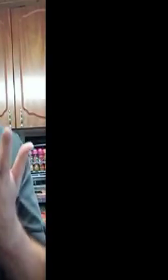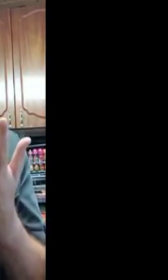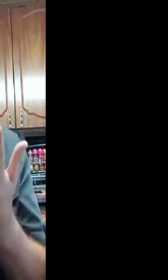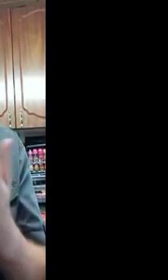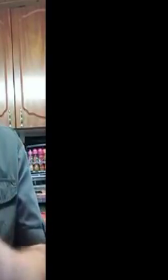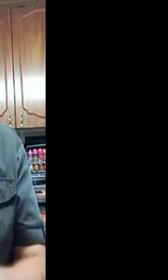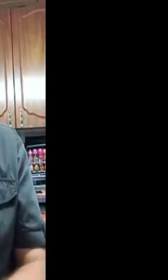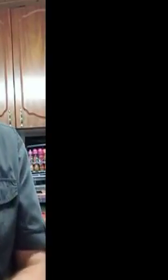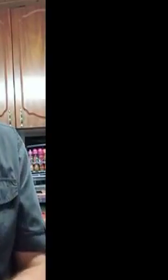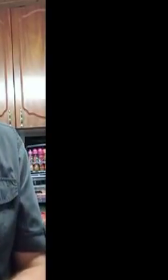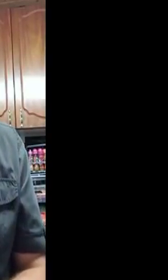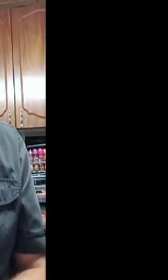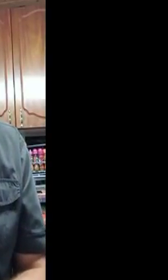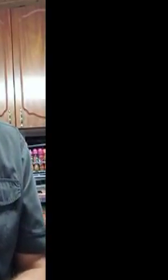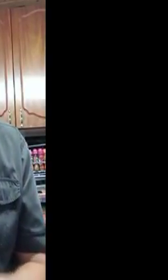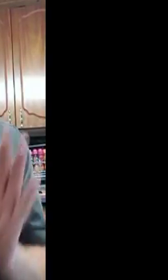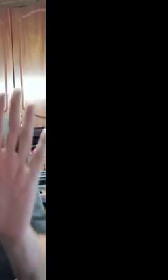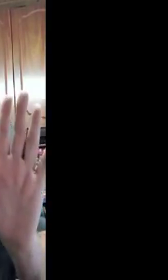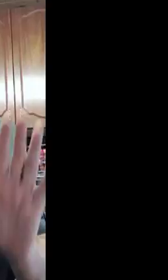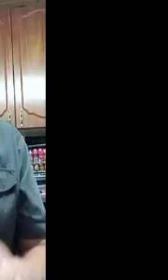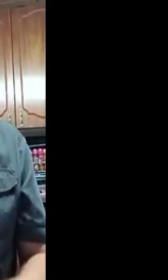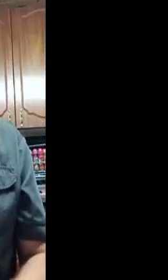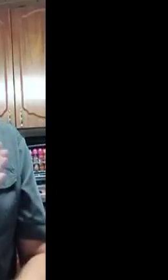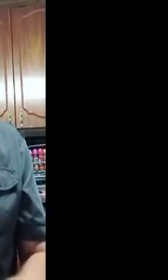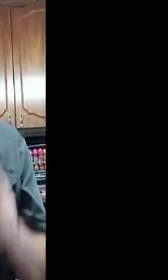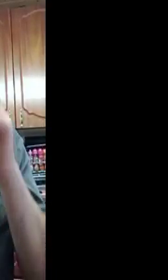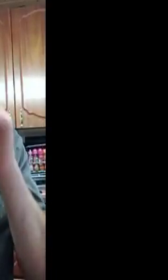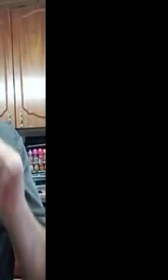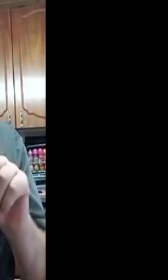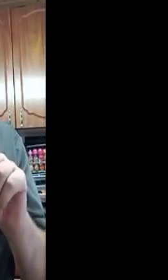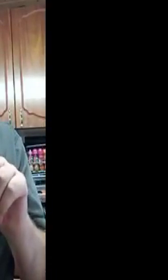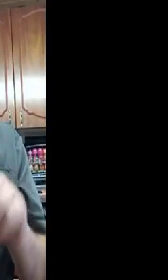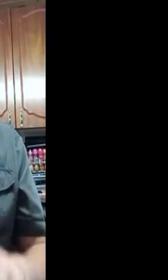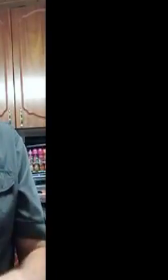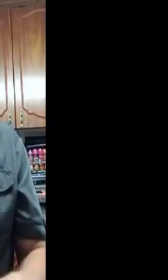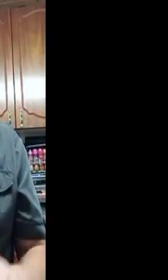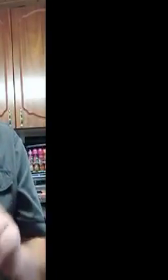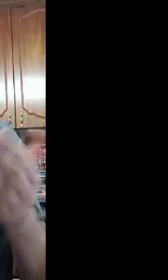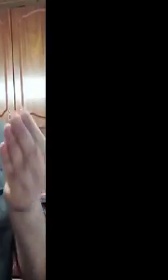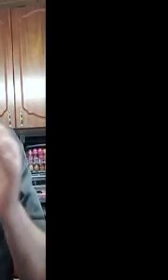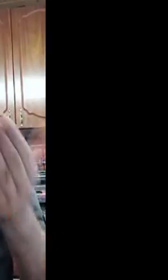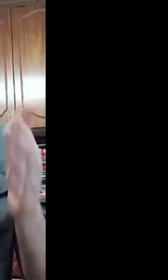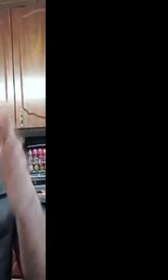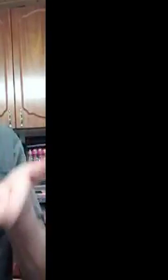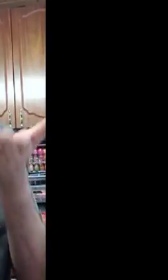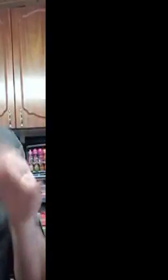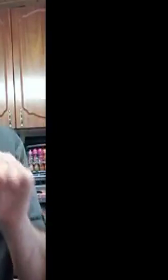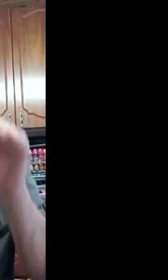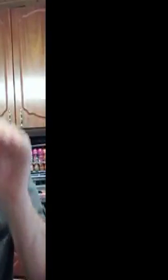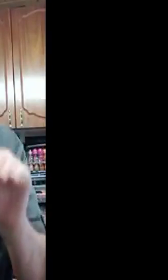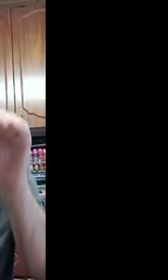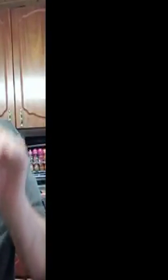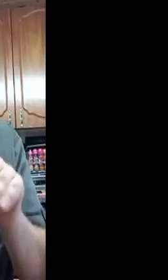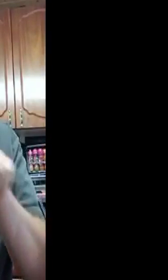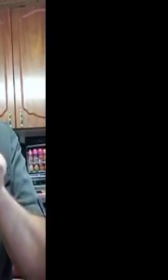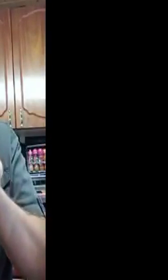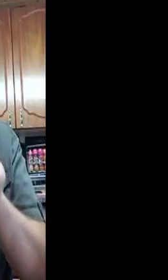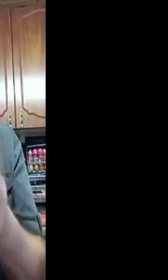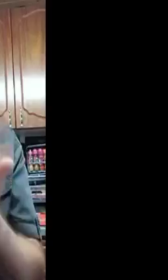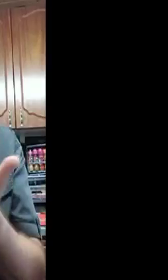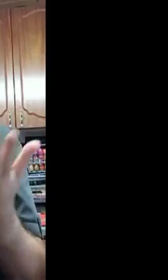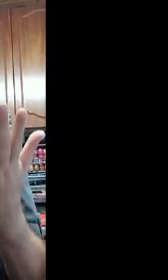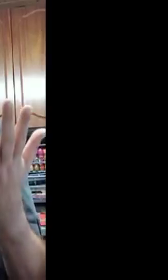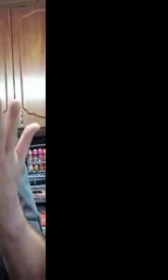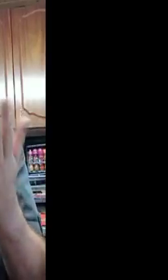And, from our perspective, it's comparable to storm. think that's kind of comparative. We're looking